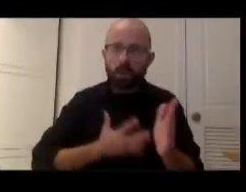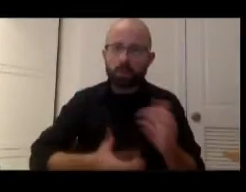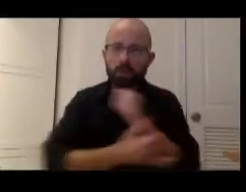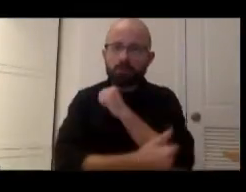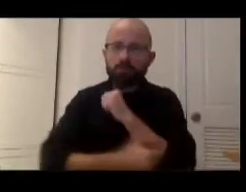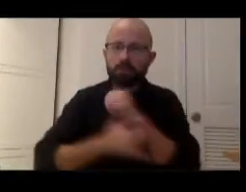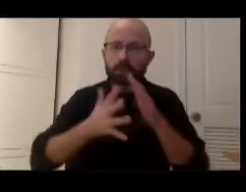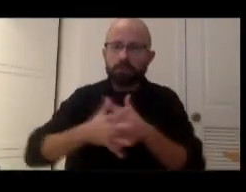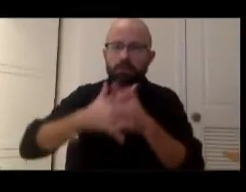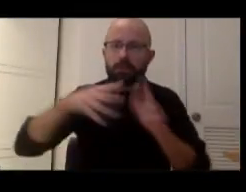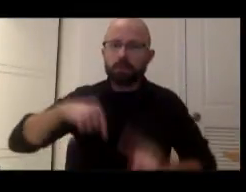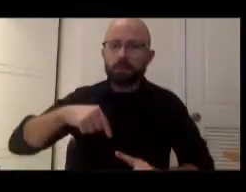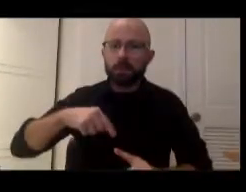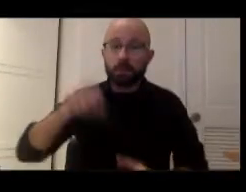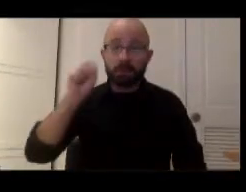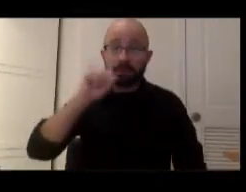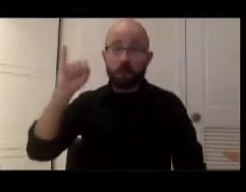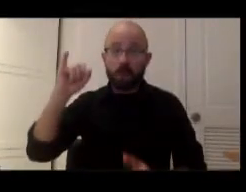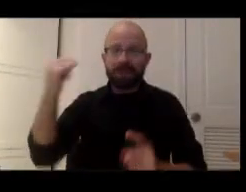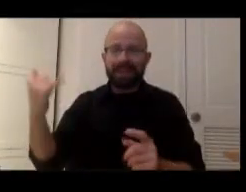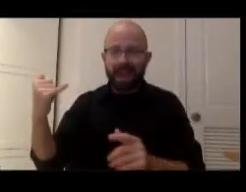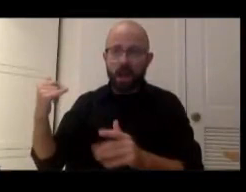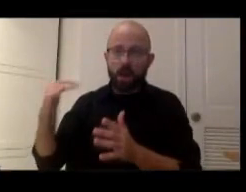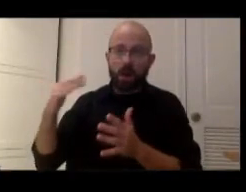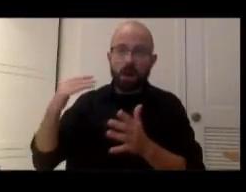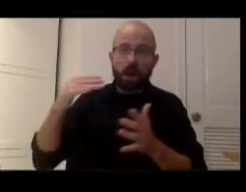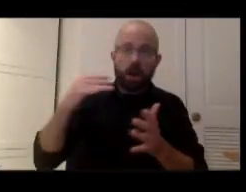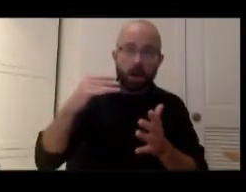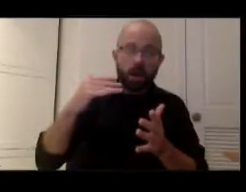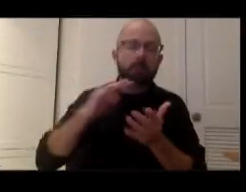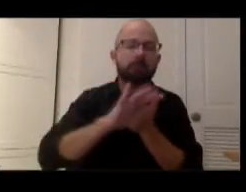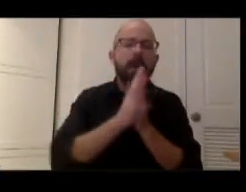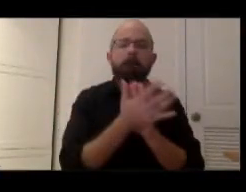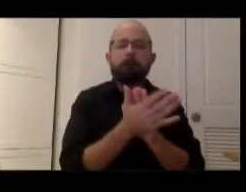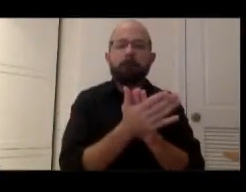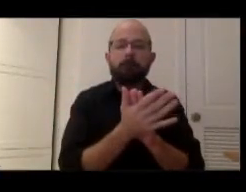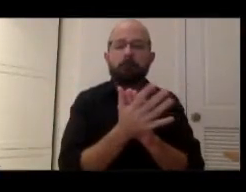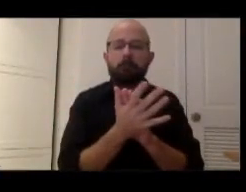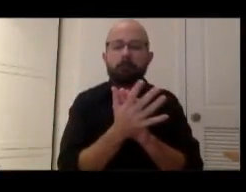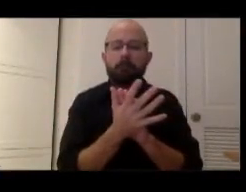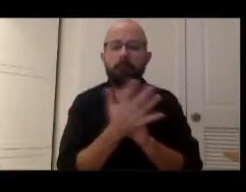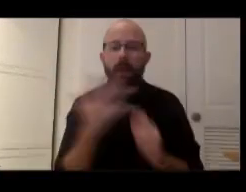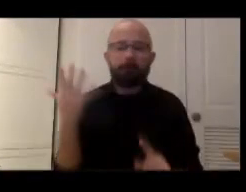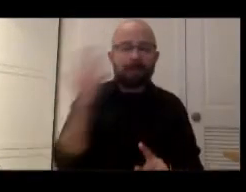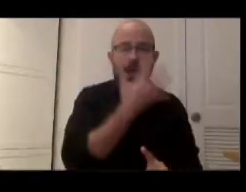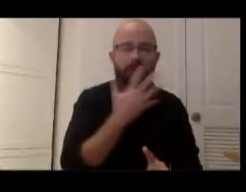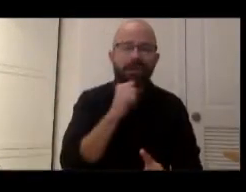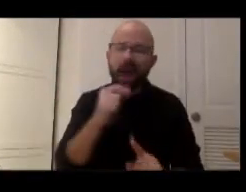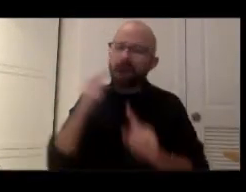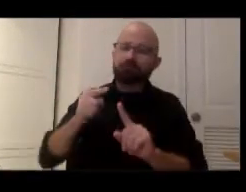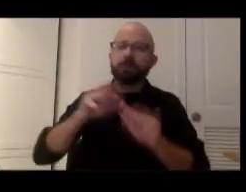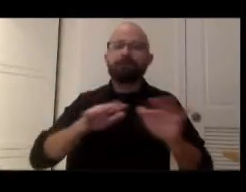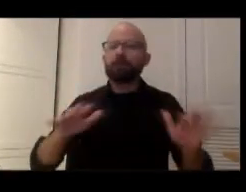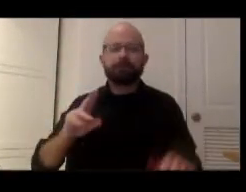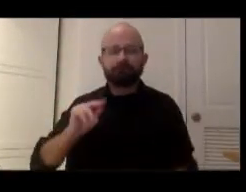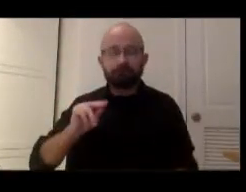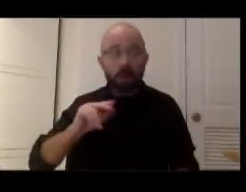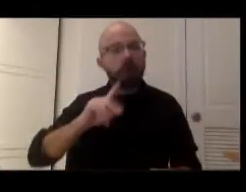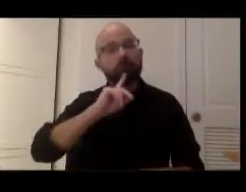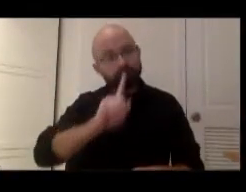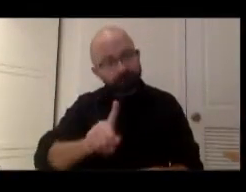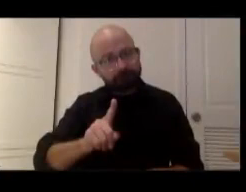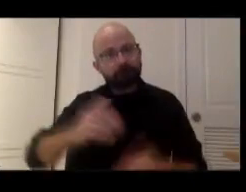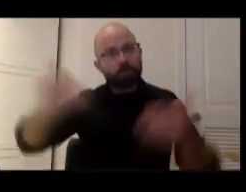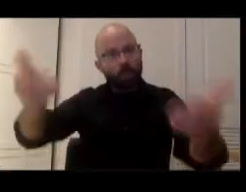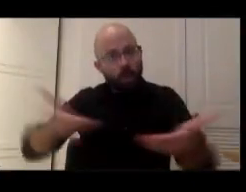is in many ways becoming that way not in just appearance. This is not about diversity per se. This is about really welcoming